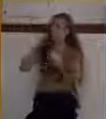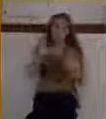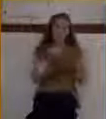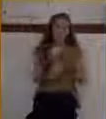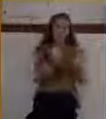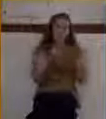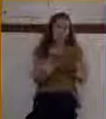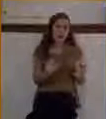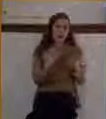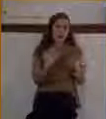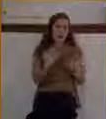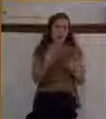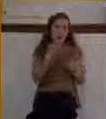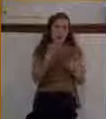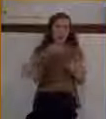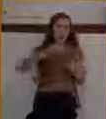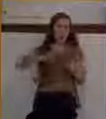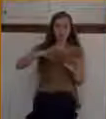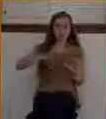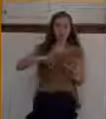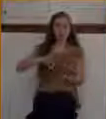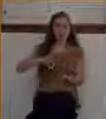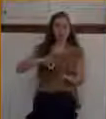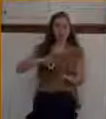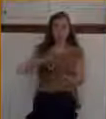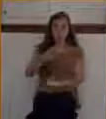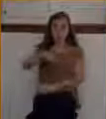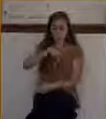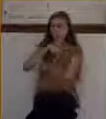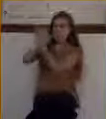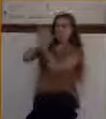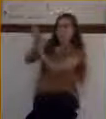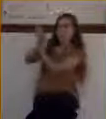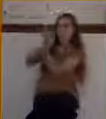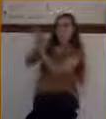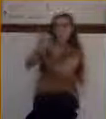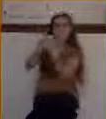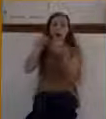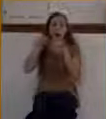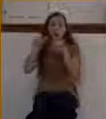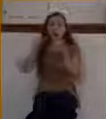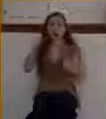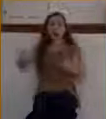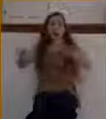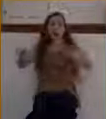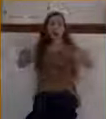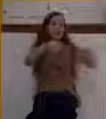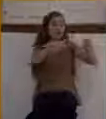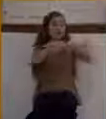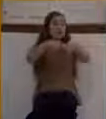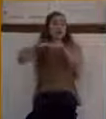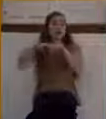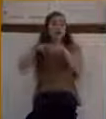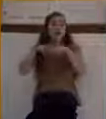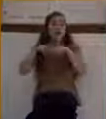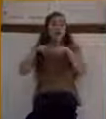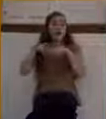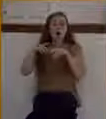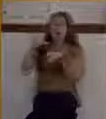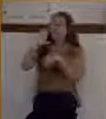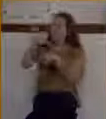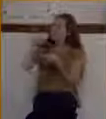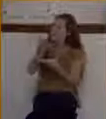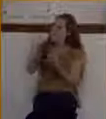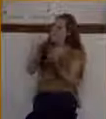It's personal, not general. Faith is specific in its focus. It is bold in its request,